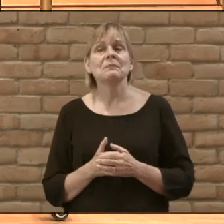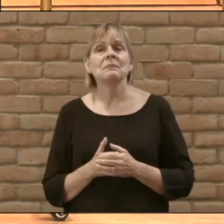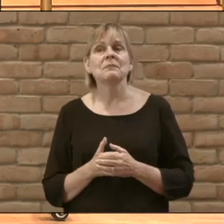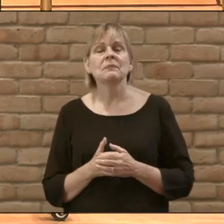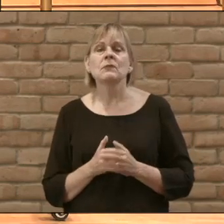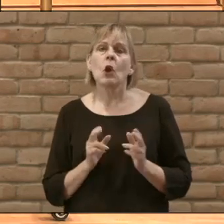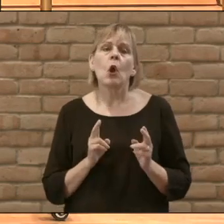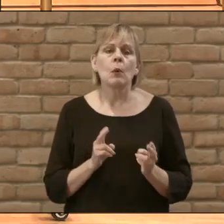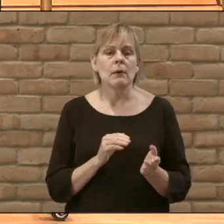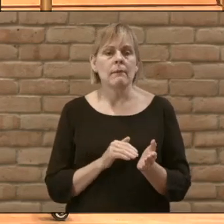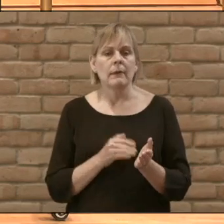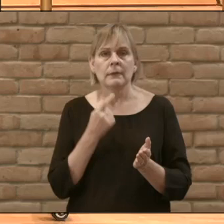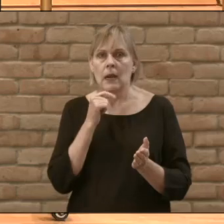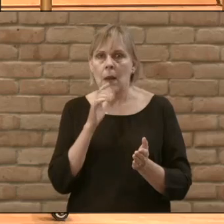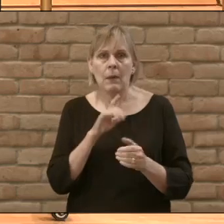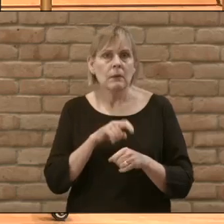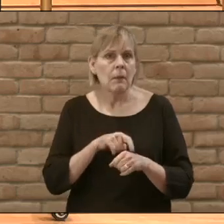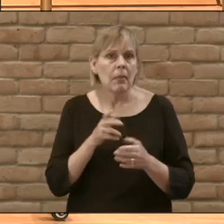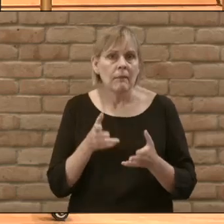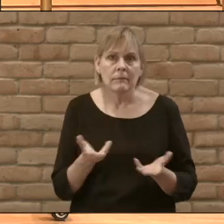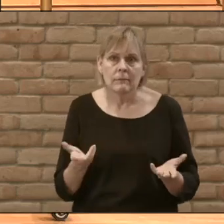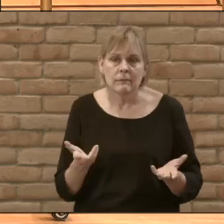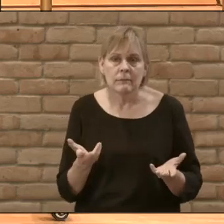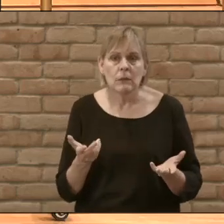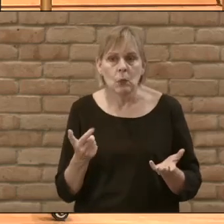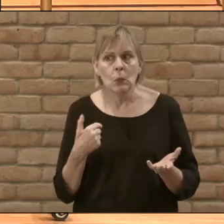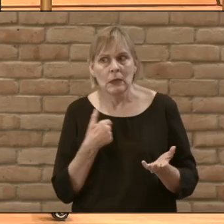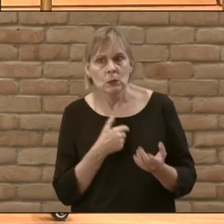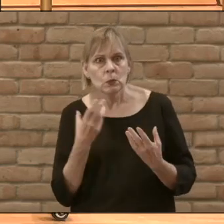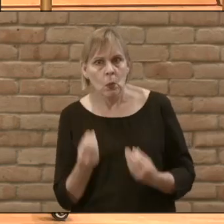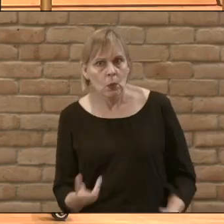hurry, the doctor says there's not much time left. We've got to go.